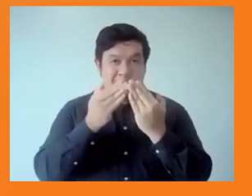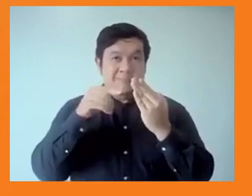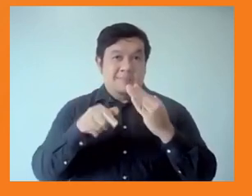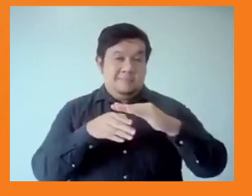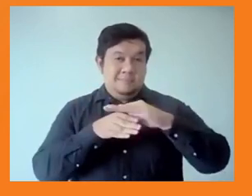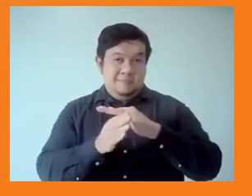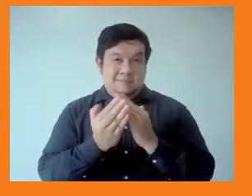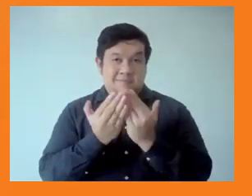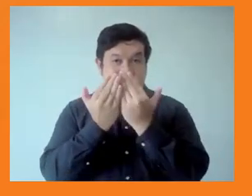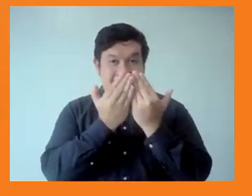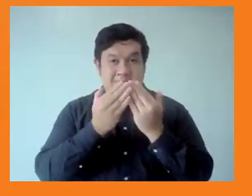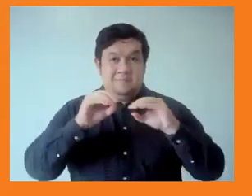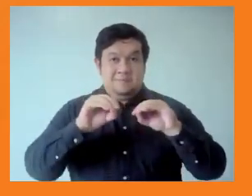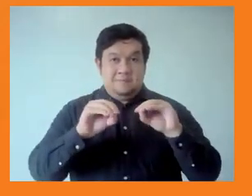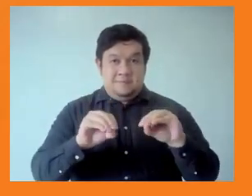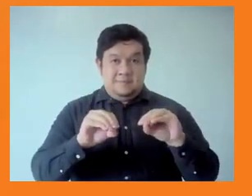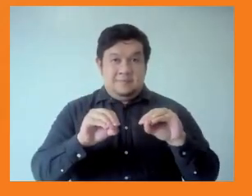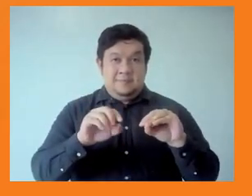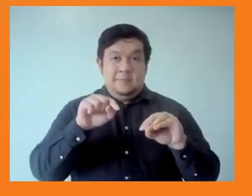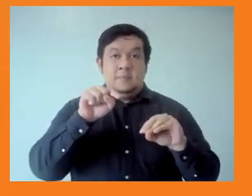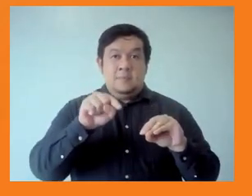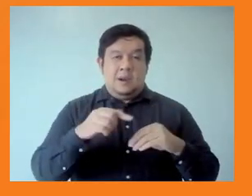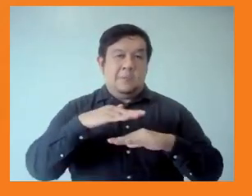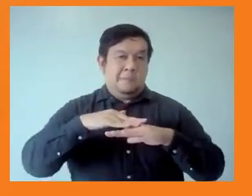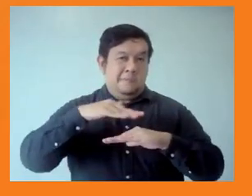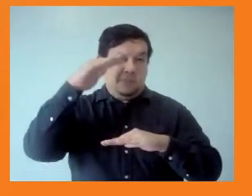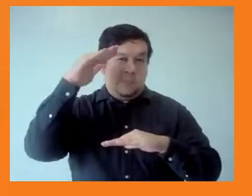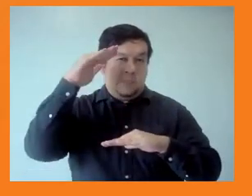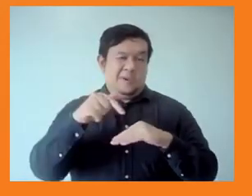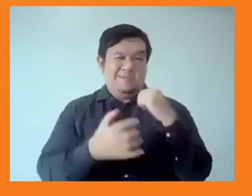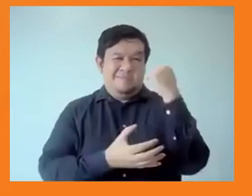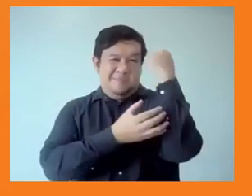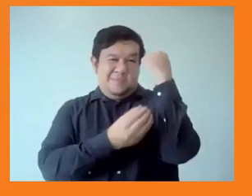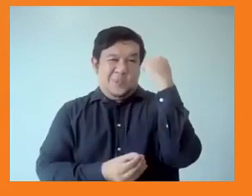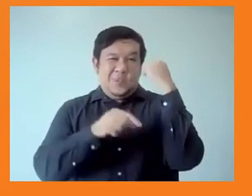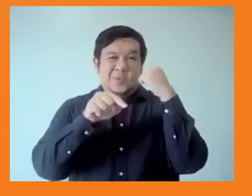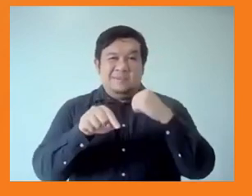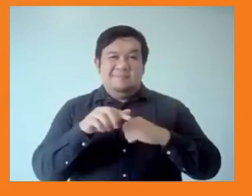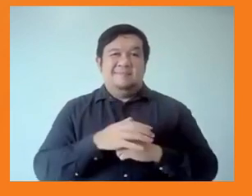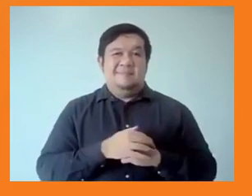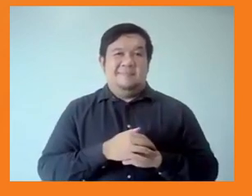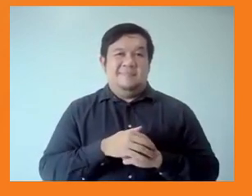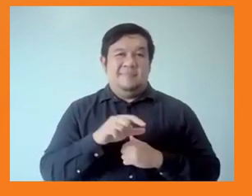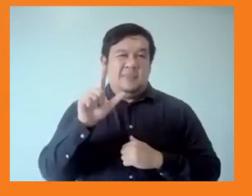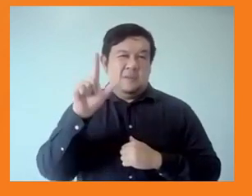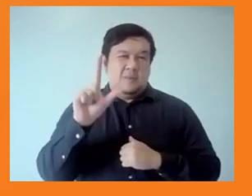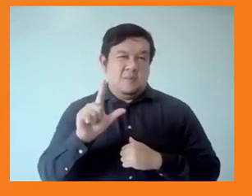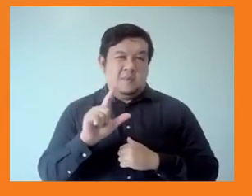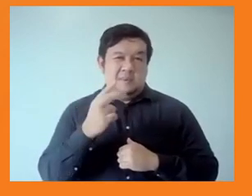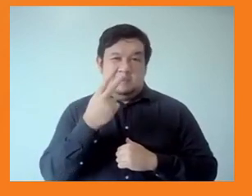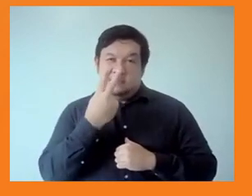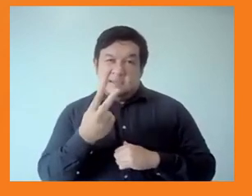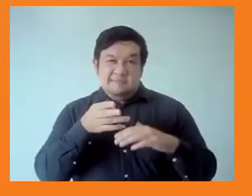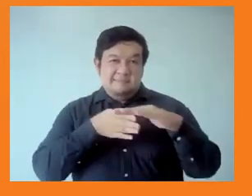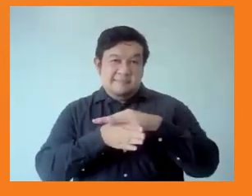whether the poorest quintile, the poorest fifth of children have access to education and on social protection. And as a